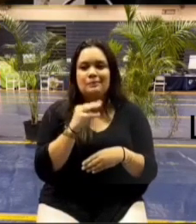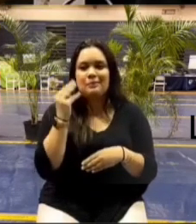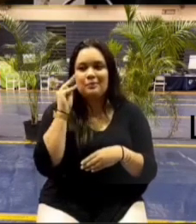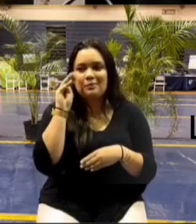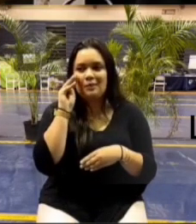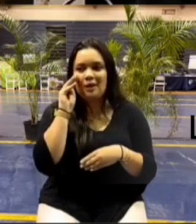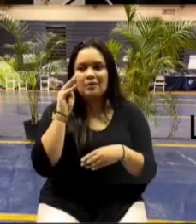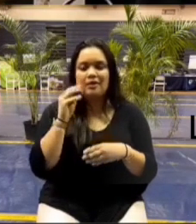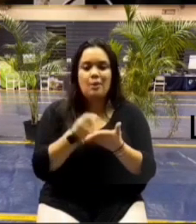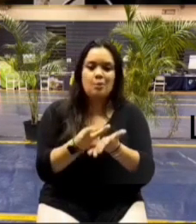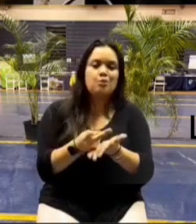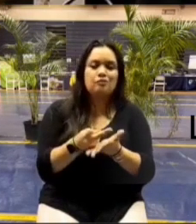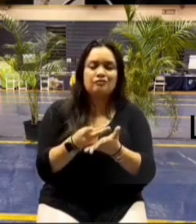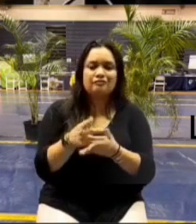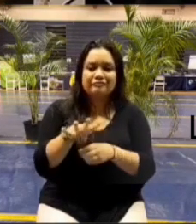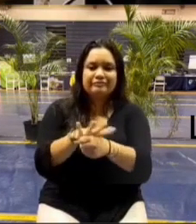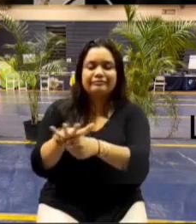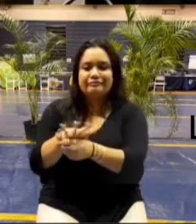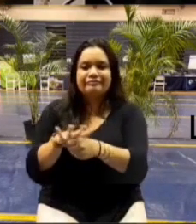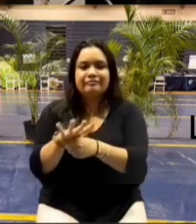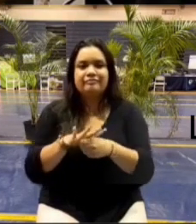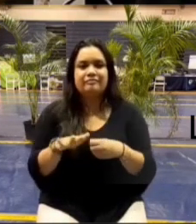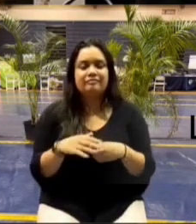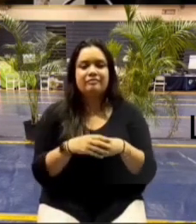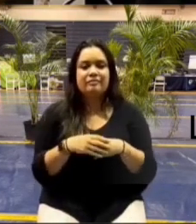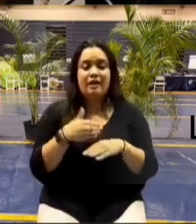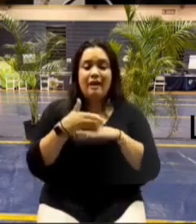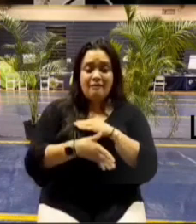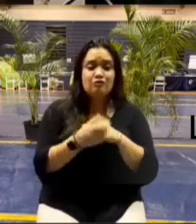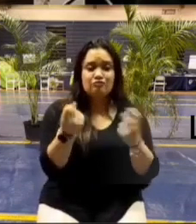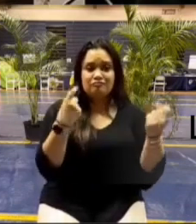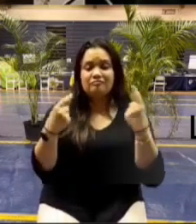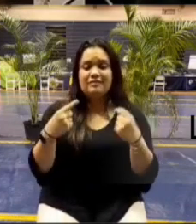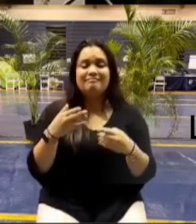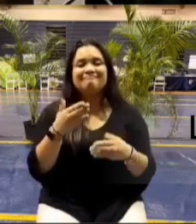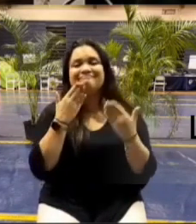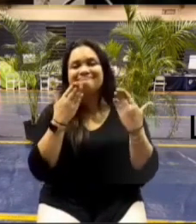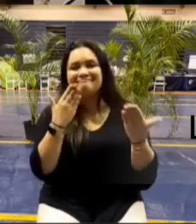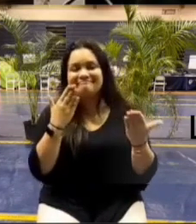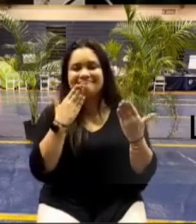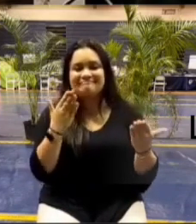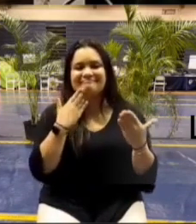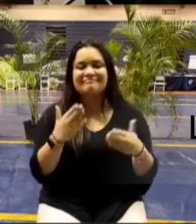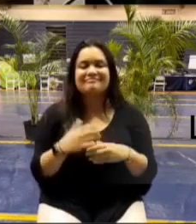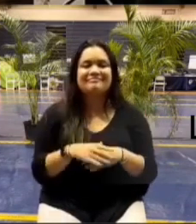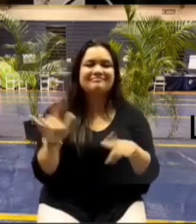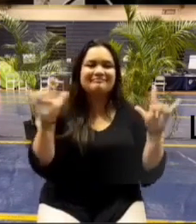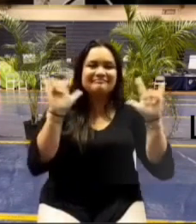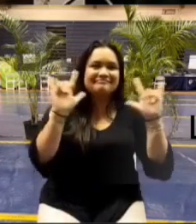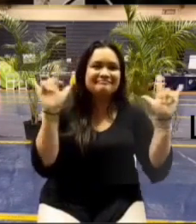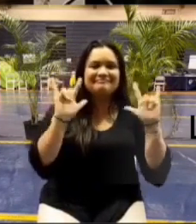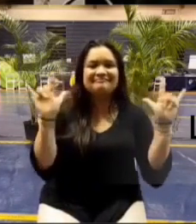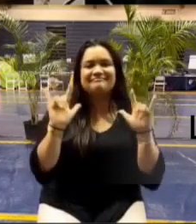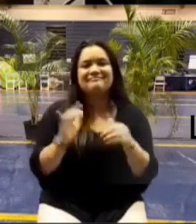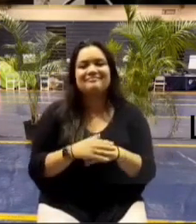so i'm happy to take questions afterwards during q and a thank you so much mahalo i love you all here